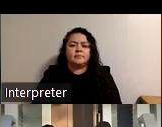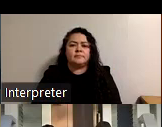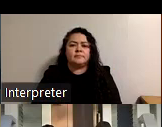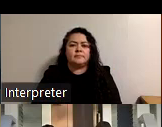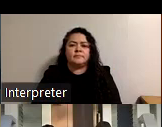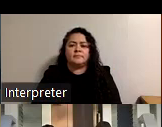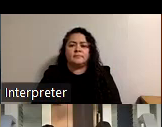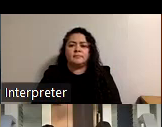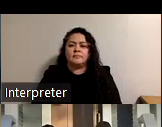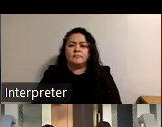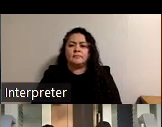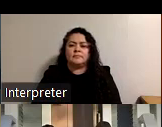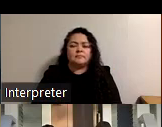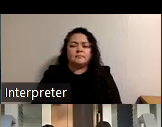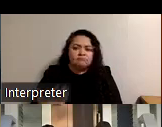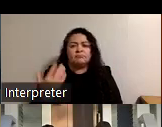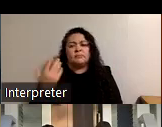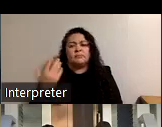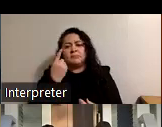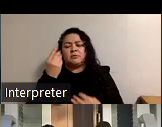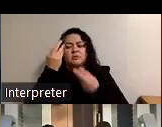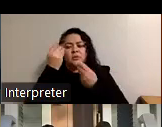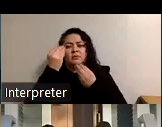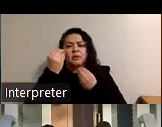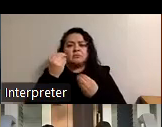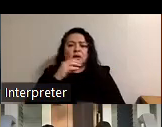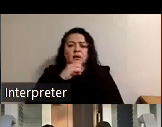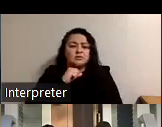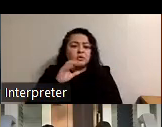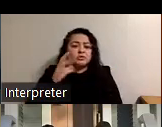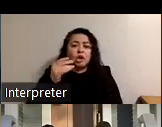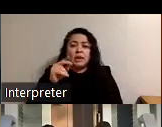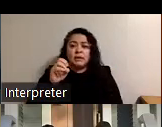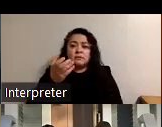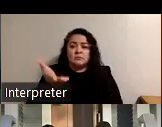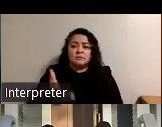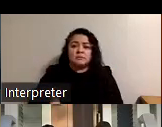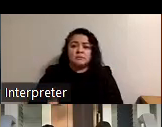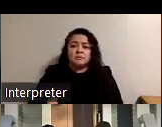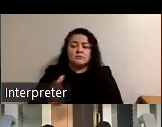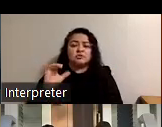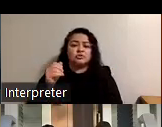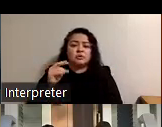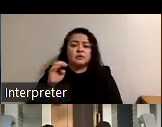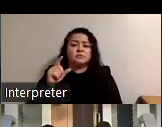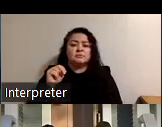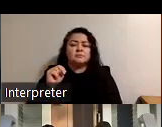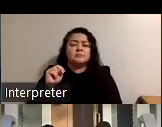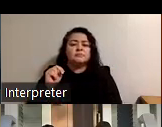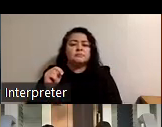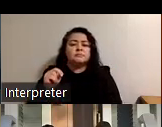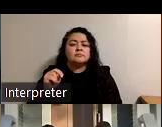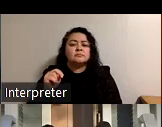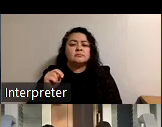well it's something to think about i think obviously age oh sherylyn go ahead well this is sherylyn and um i